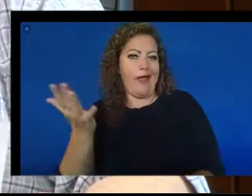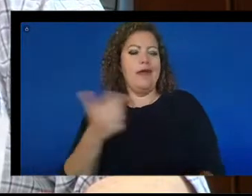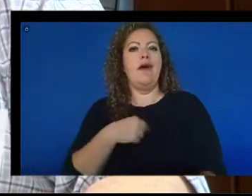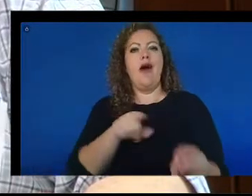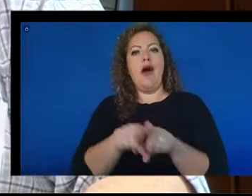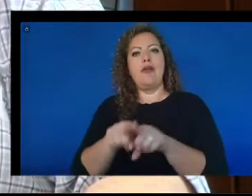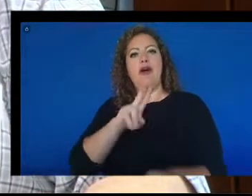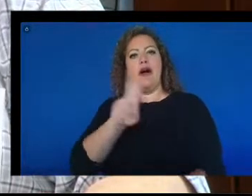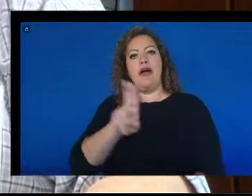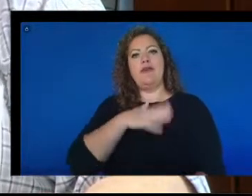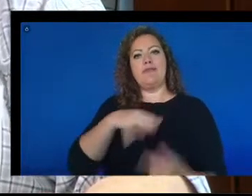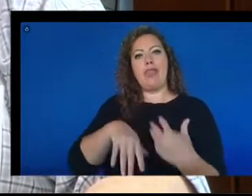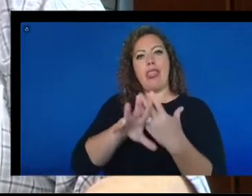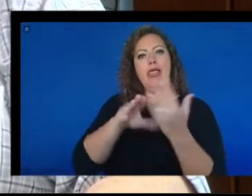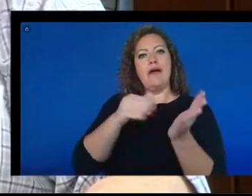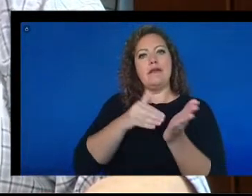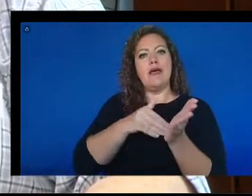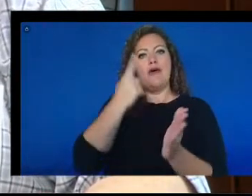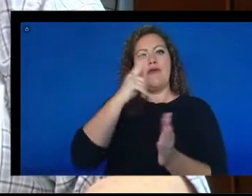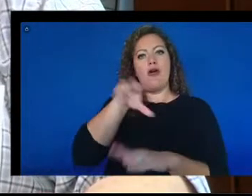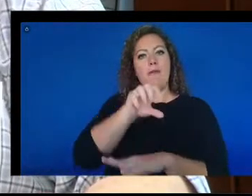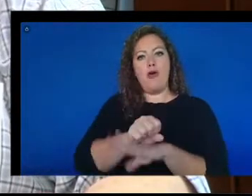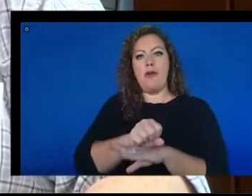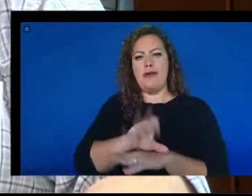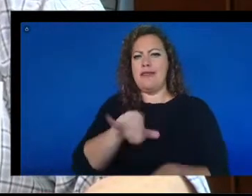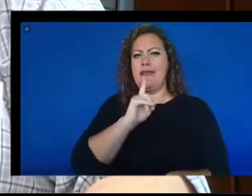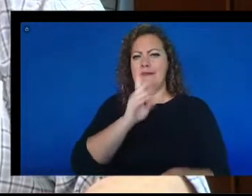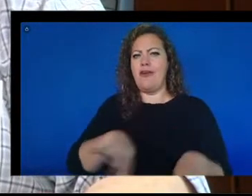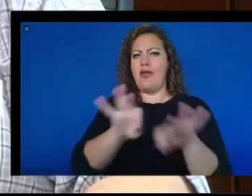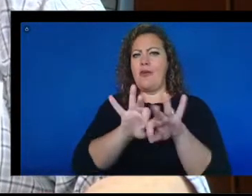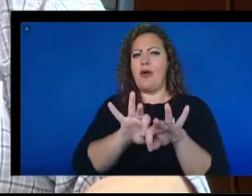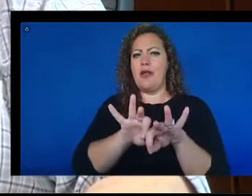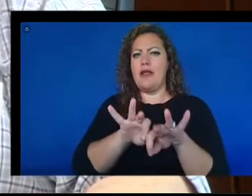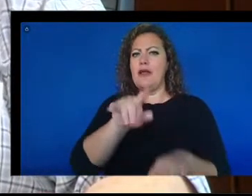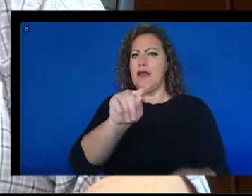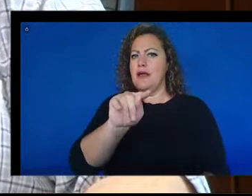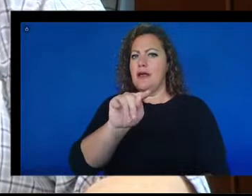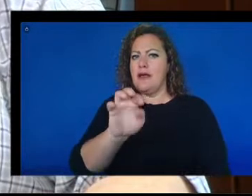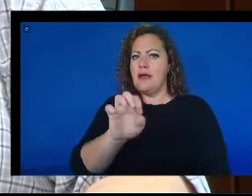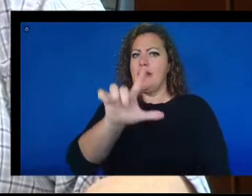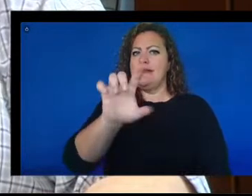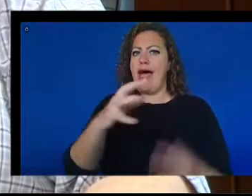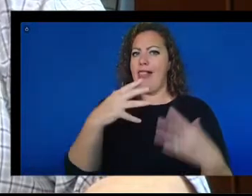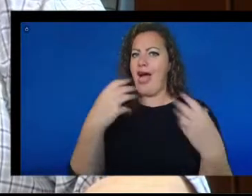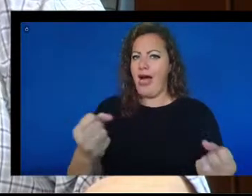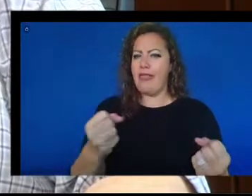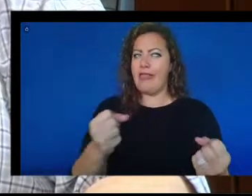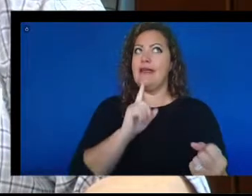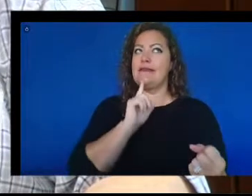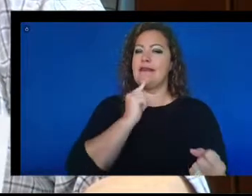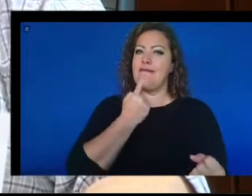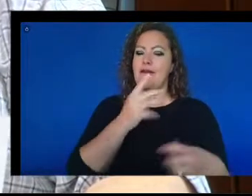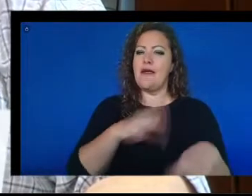is very effective. Telehealth is critically important to Vietnam's care, veterans care.